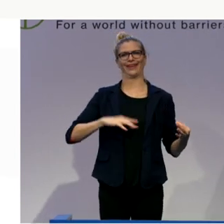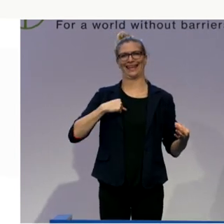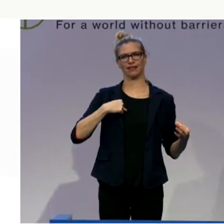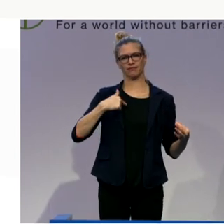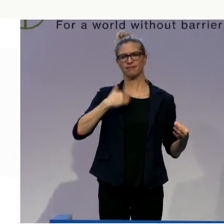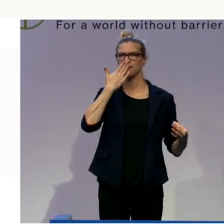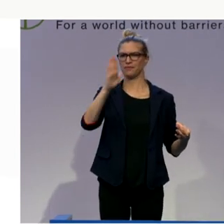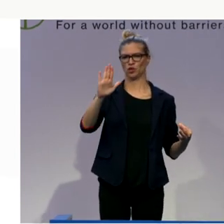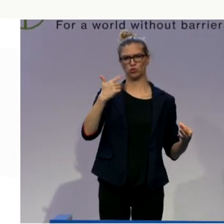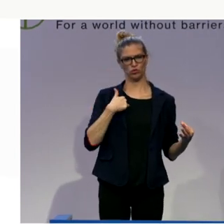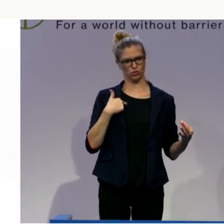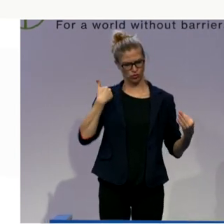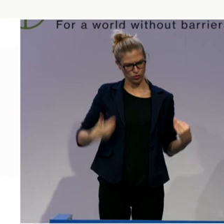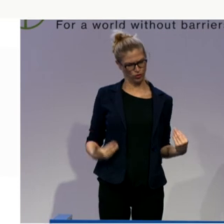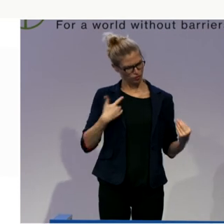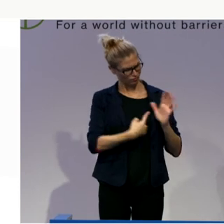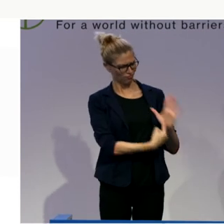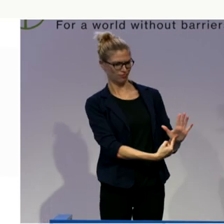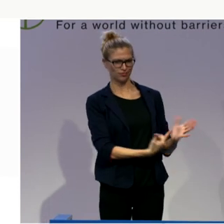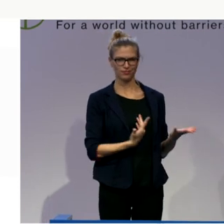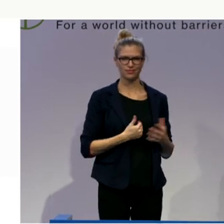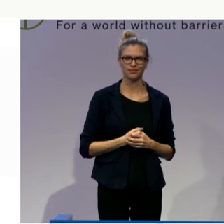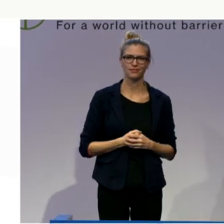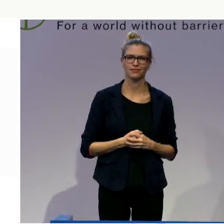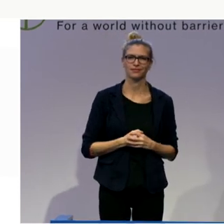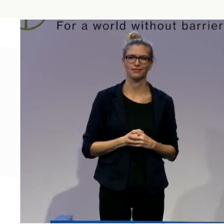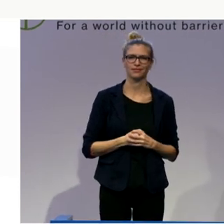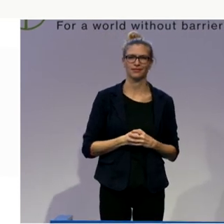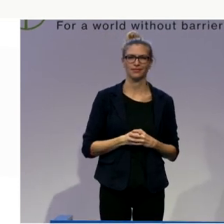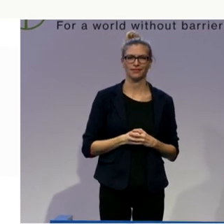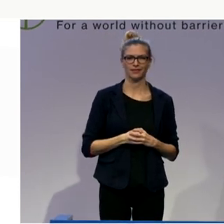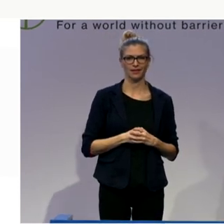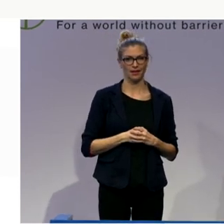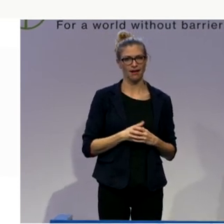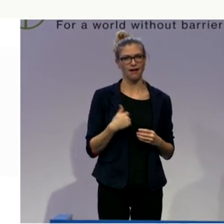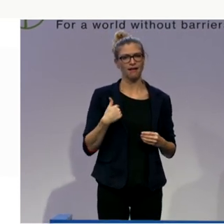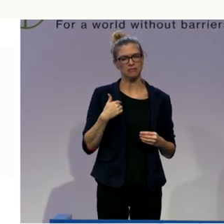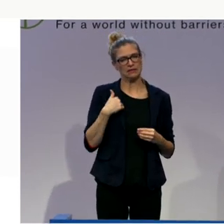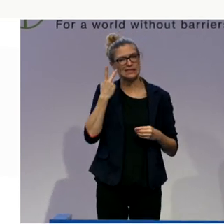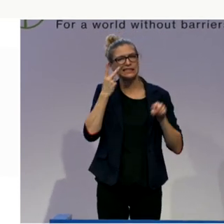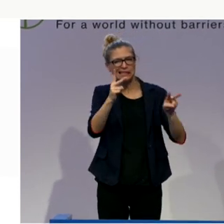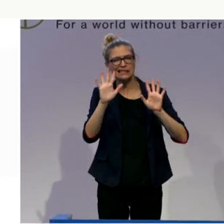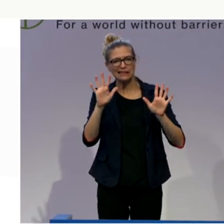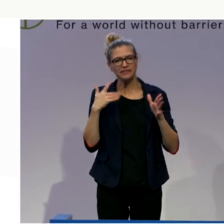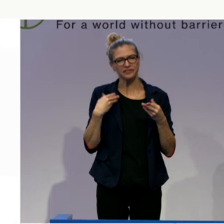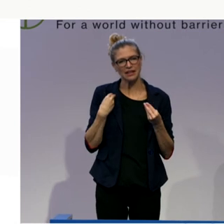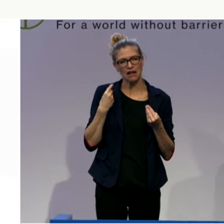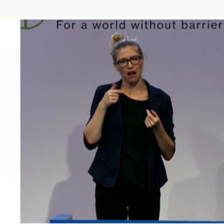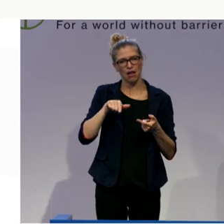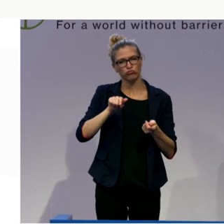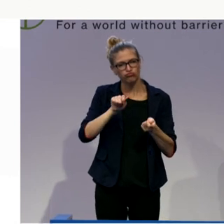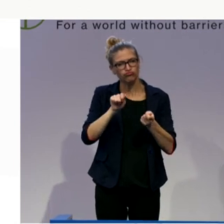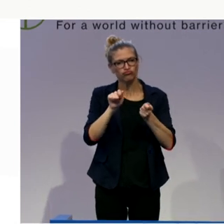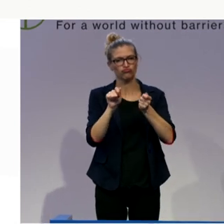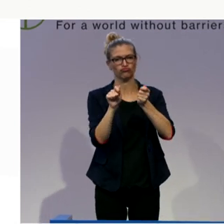where we have a change. Going from, I know what is best for you and